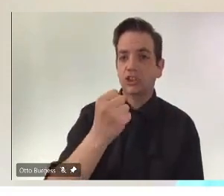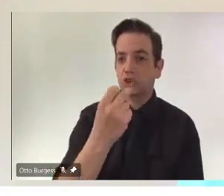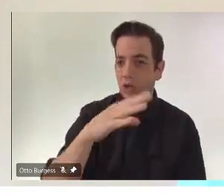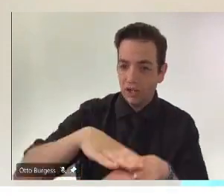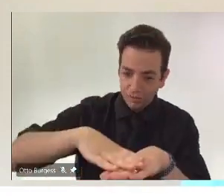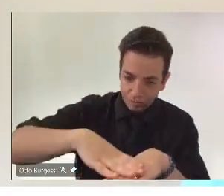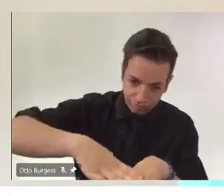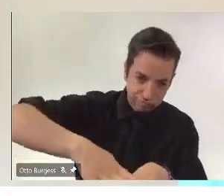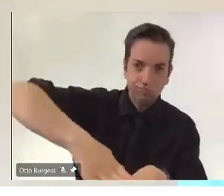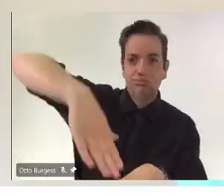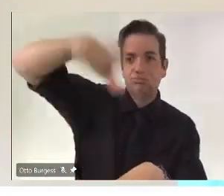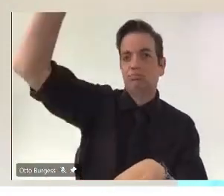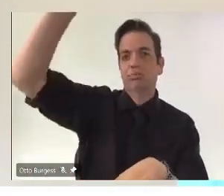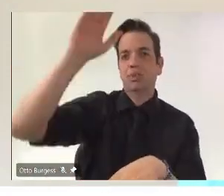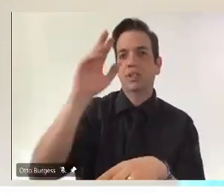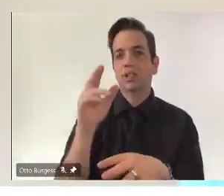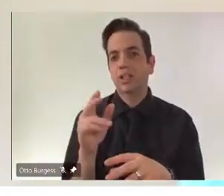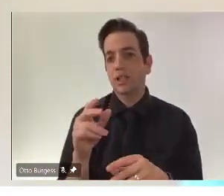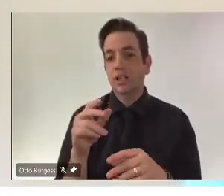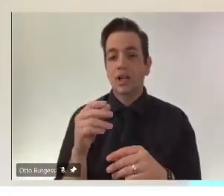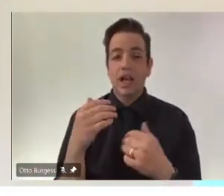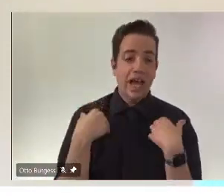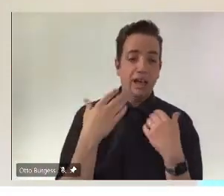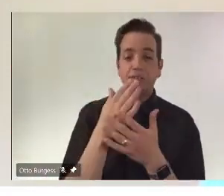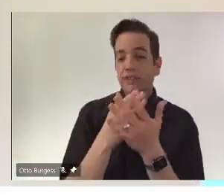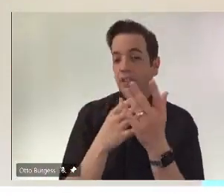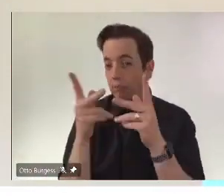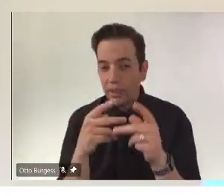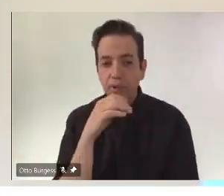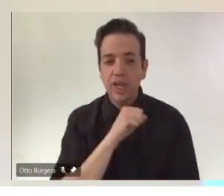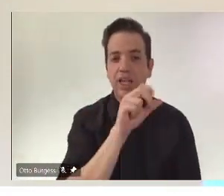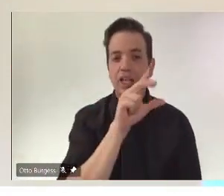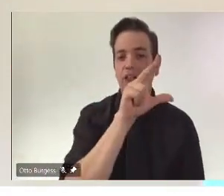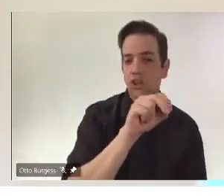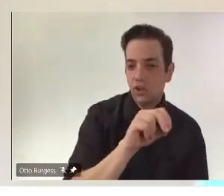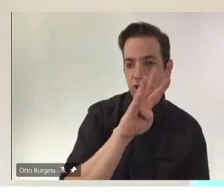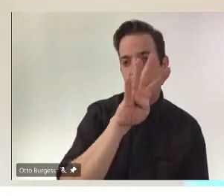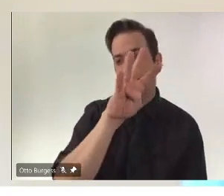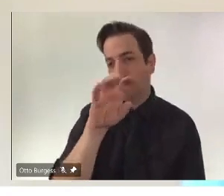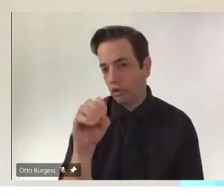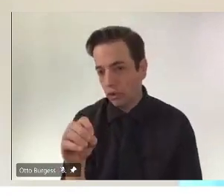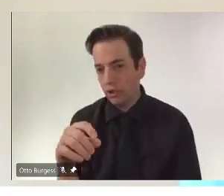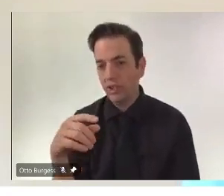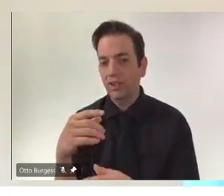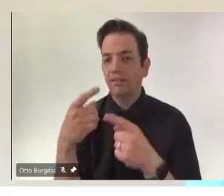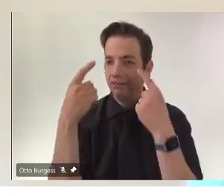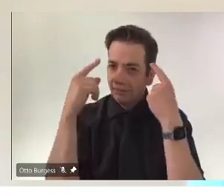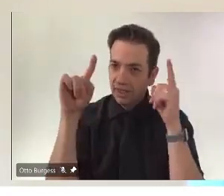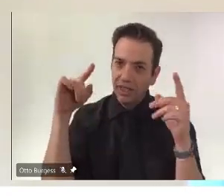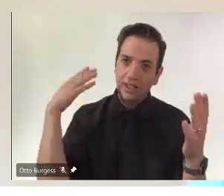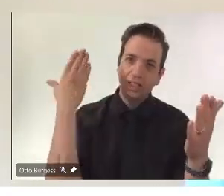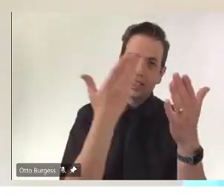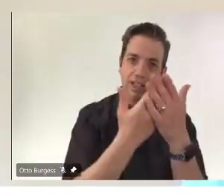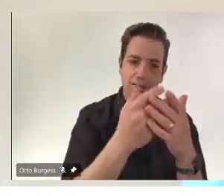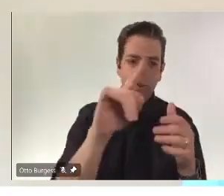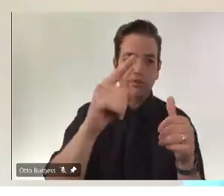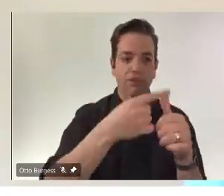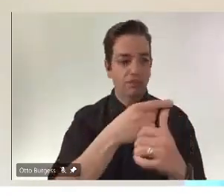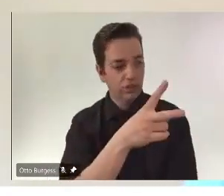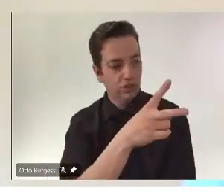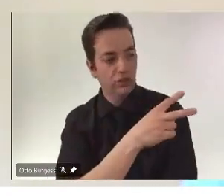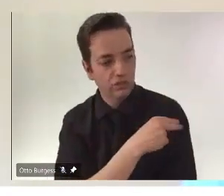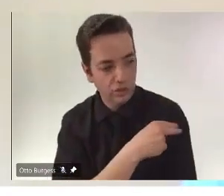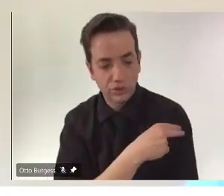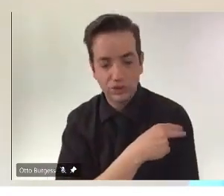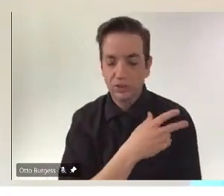coming and getting vaccinated, which is great. And that's important for first dose, but also to focus and finish with second doses. But,